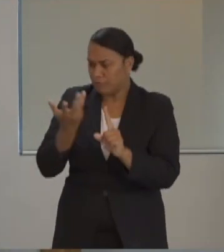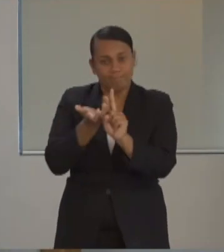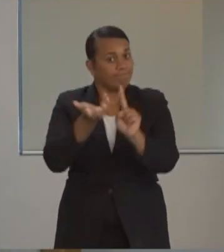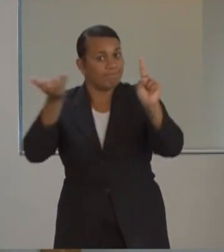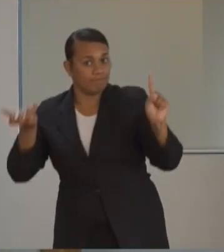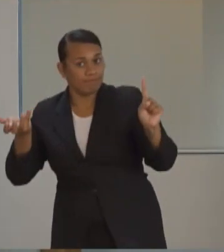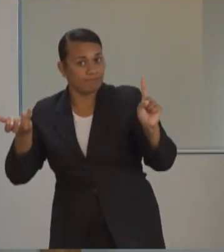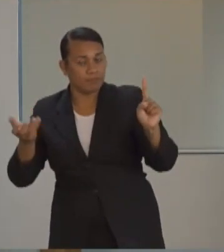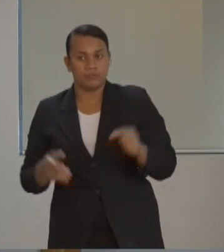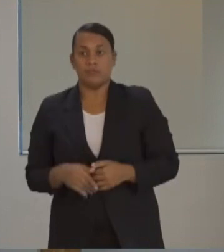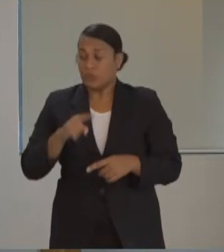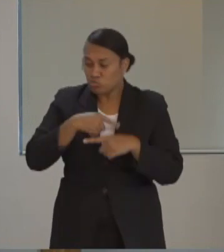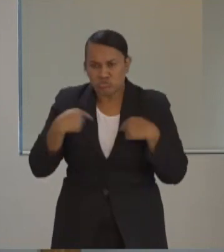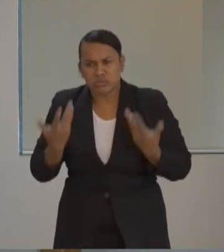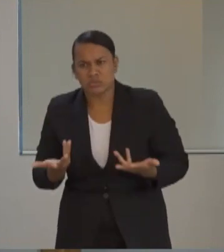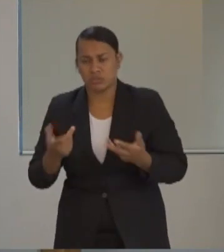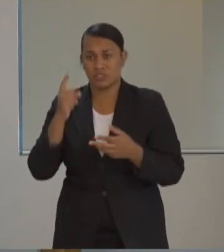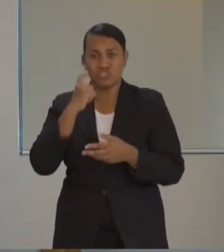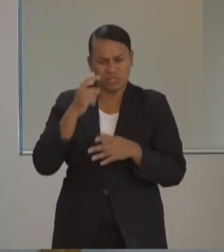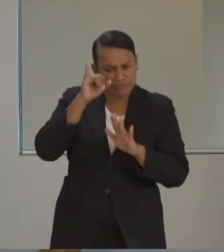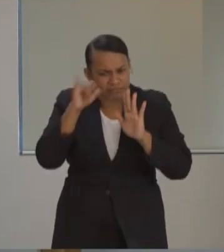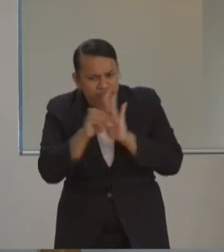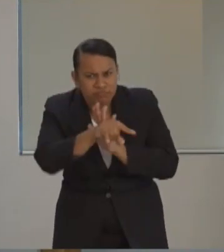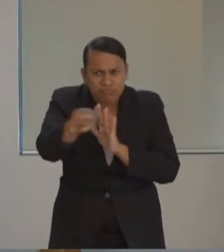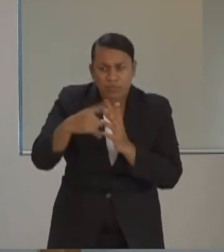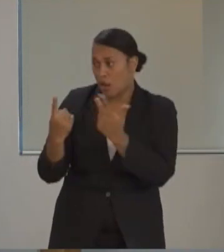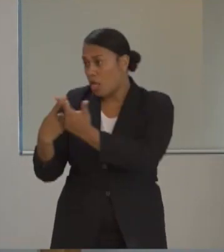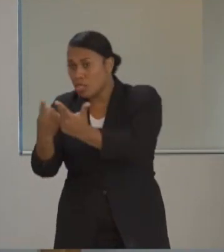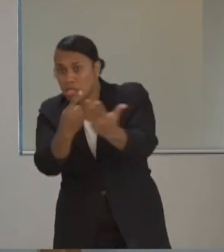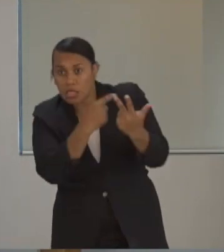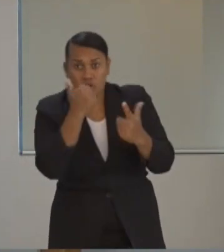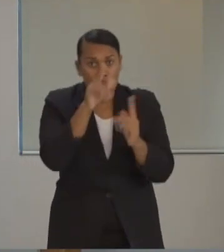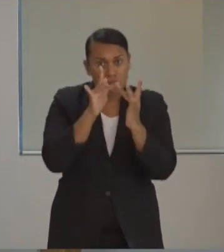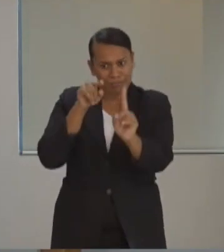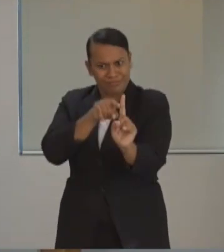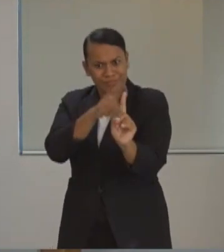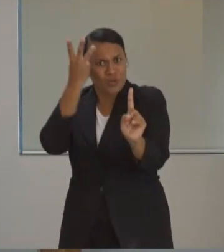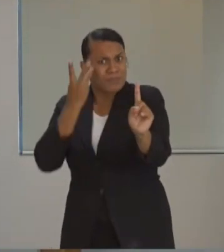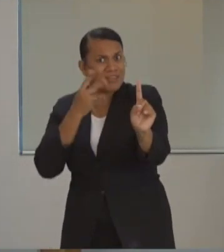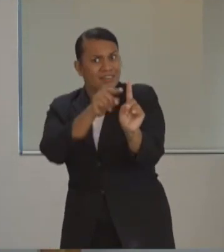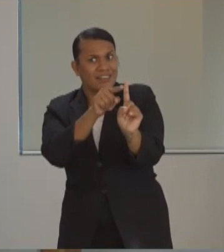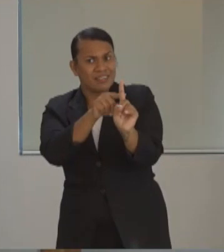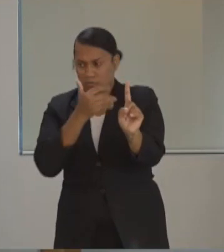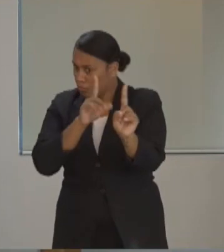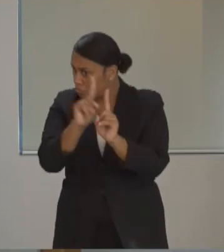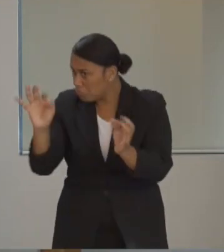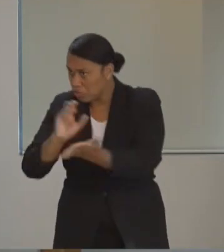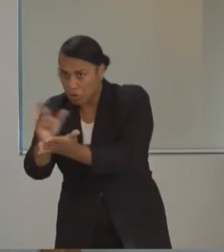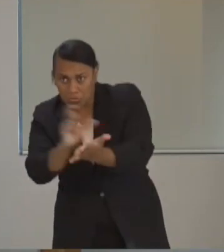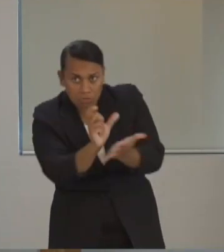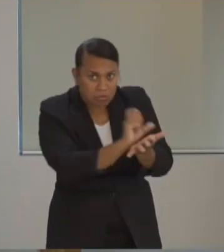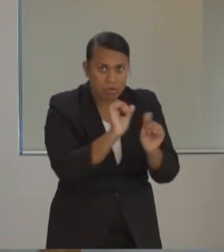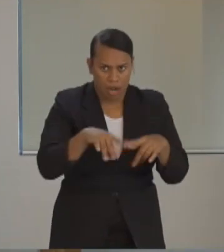We've traced and identified the other casual contacts. We've all been cleared into compulsory home quarantine.